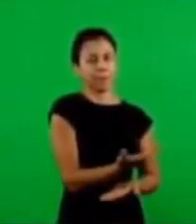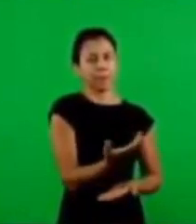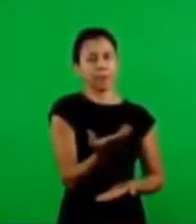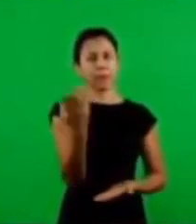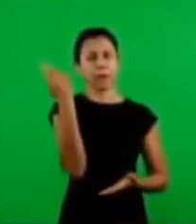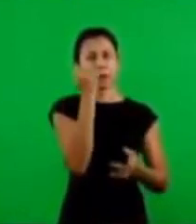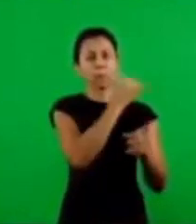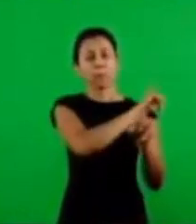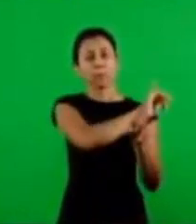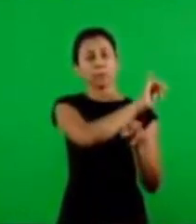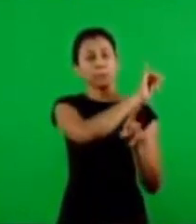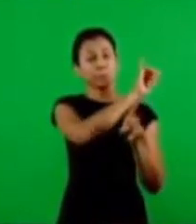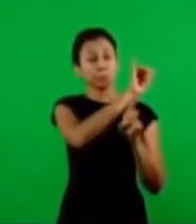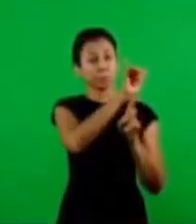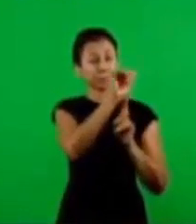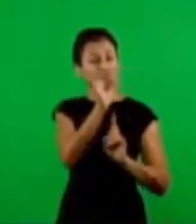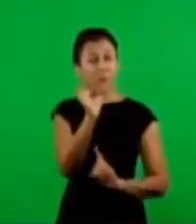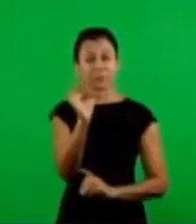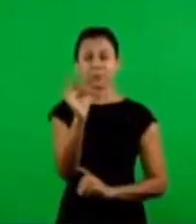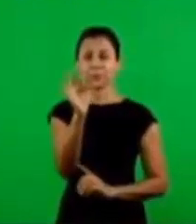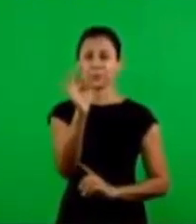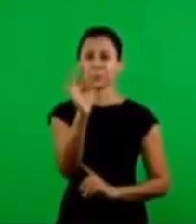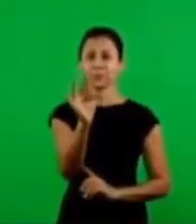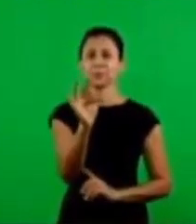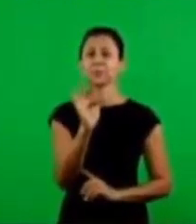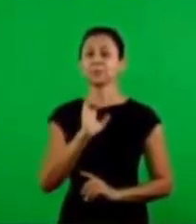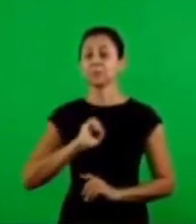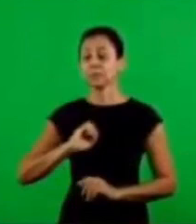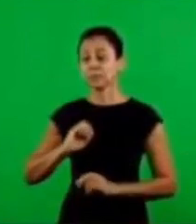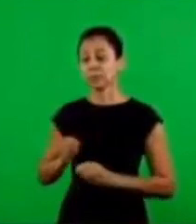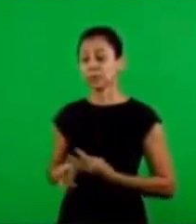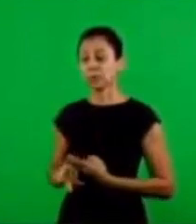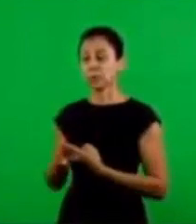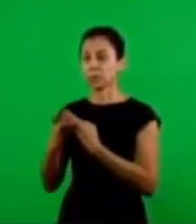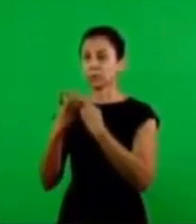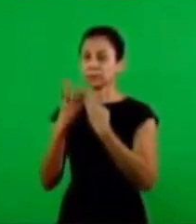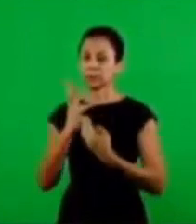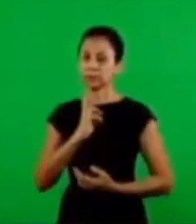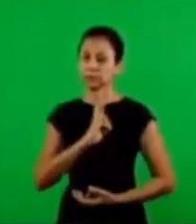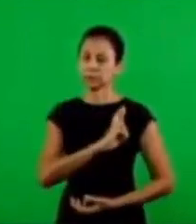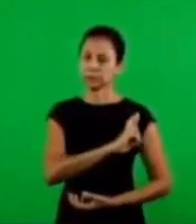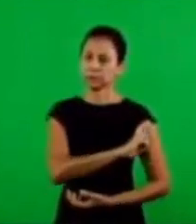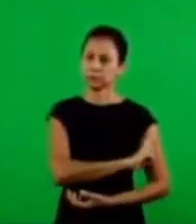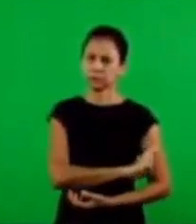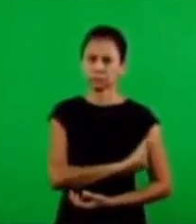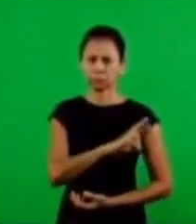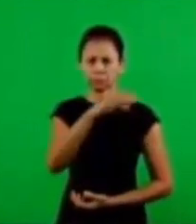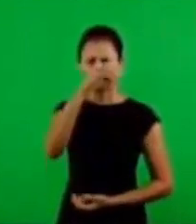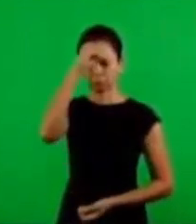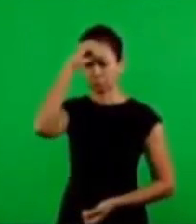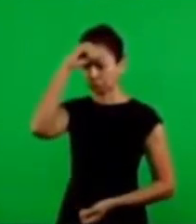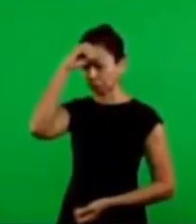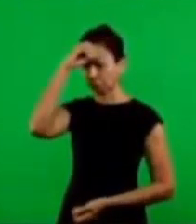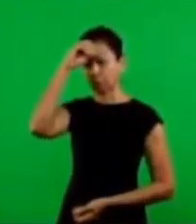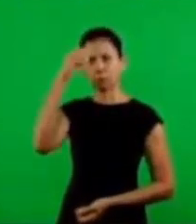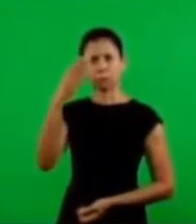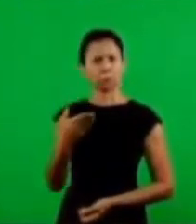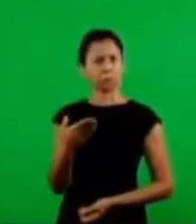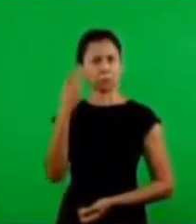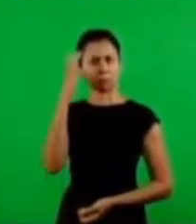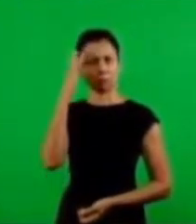When he refers about me, speaks prophetically of what the Jews, the religions of that time, didn't understand.